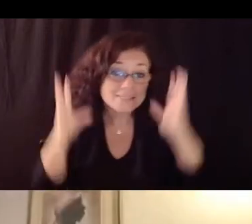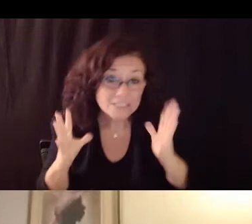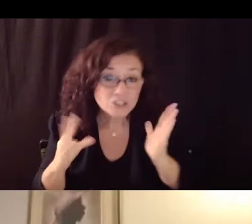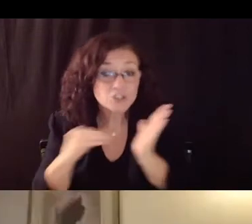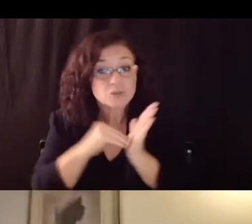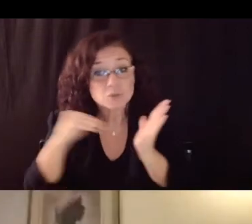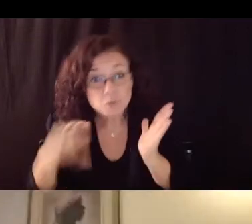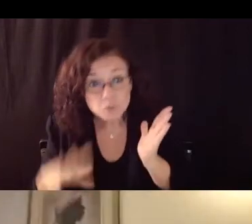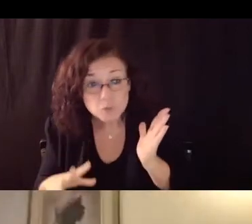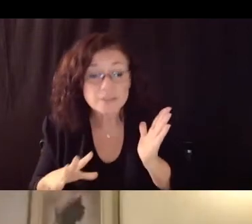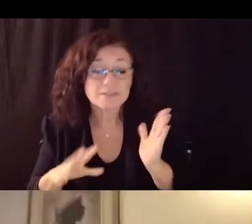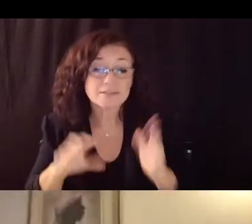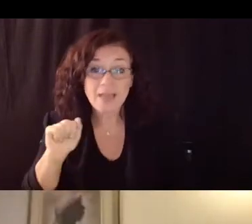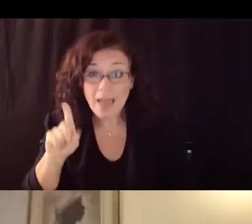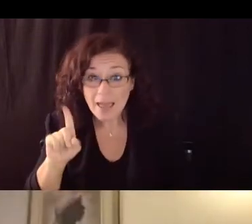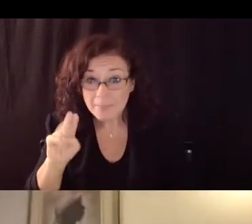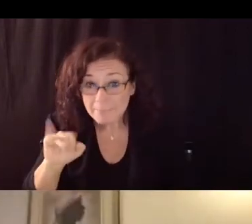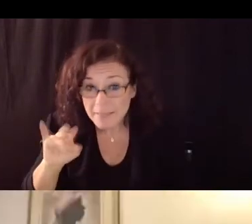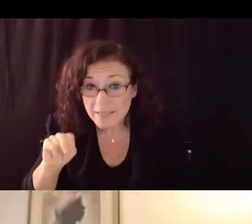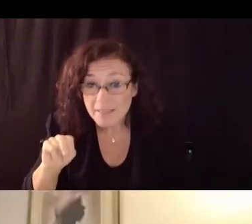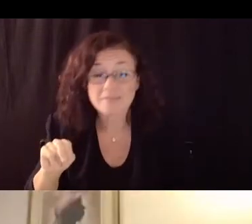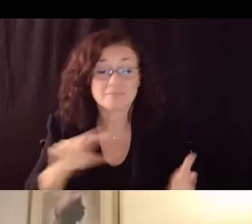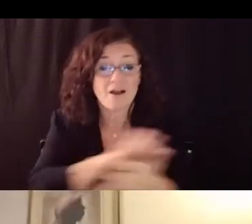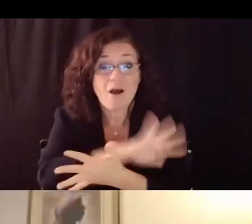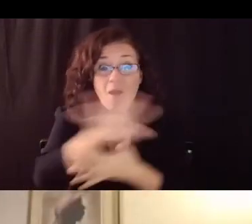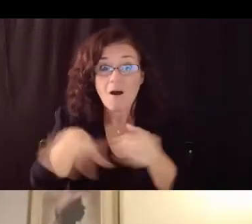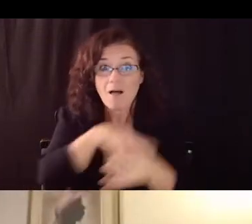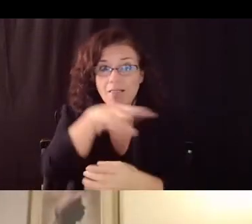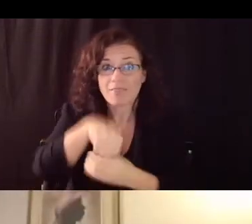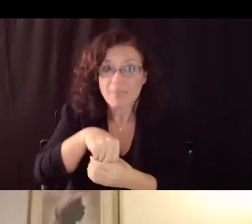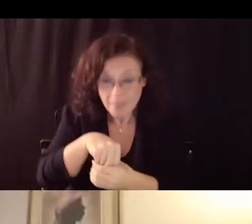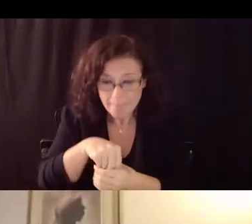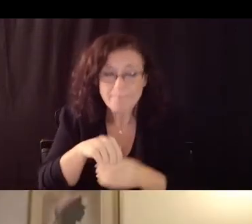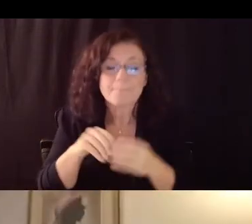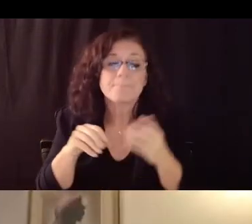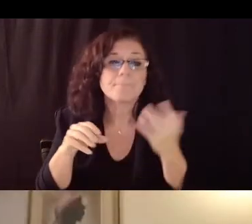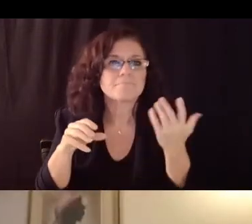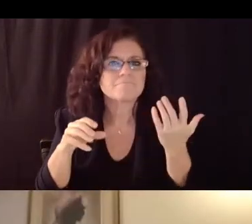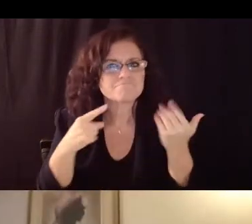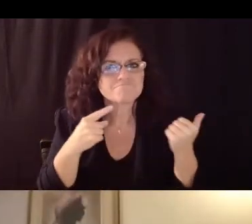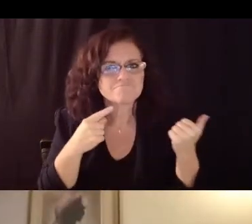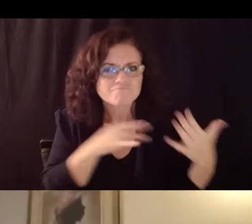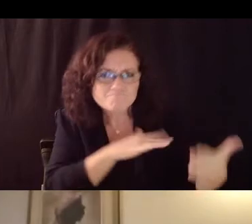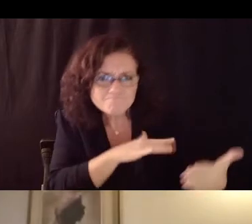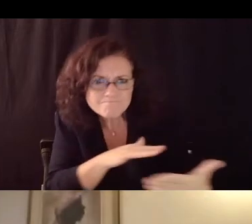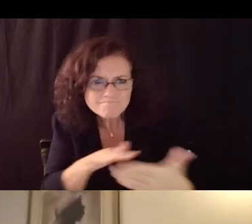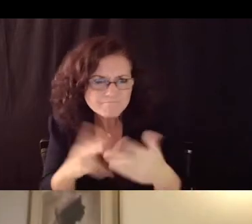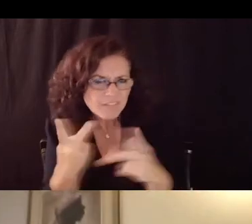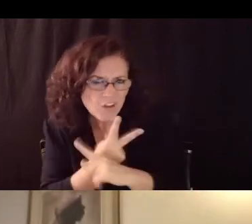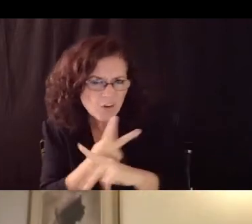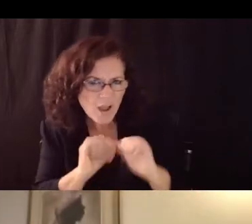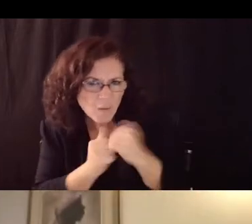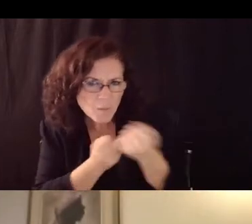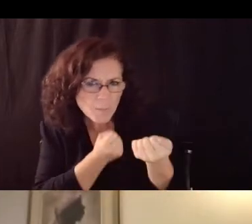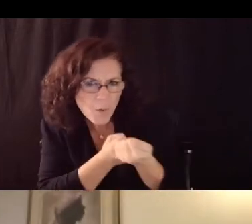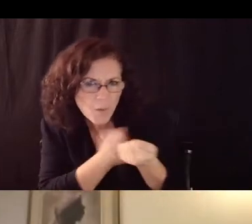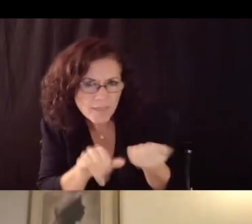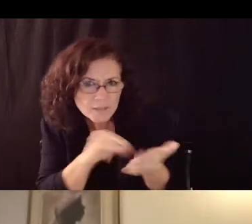the school side who are all coming together to do a study around how can we best help this student